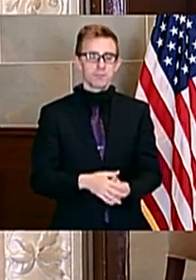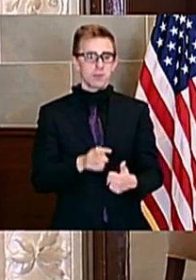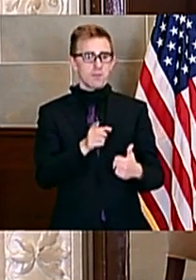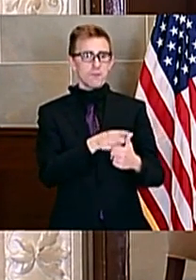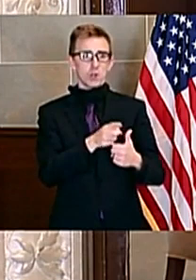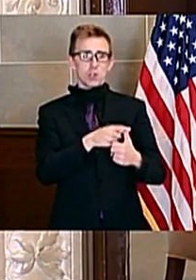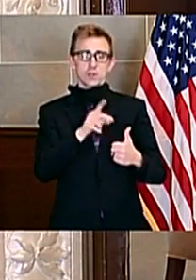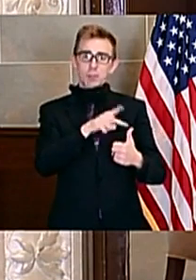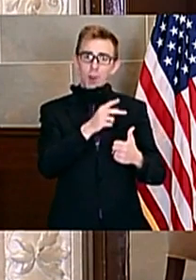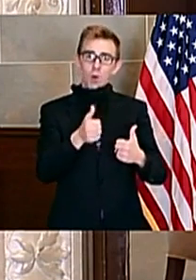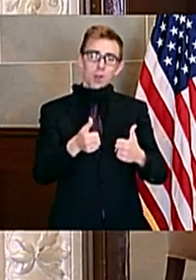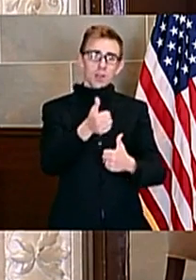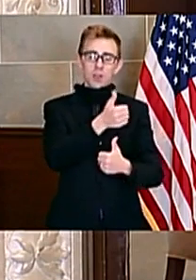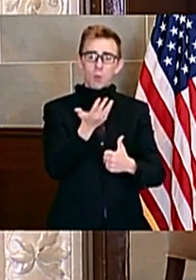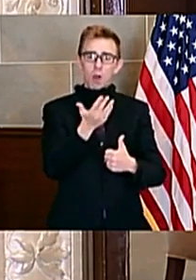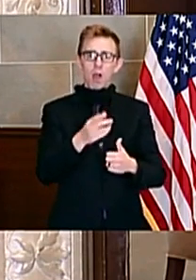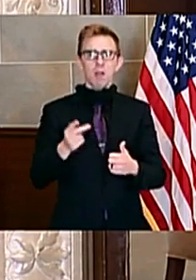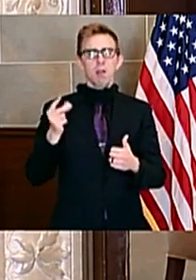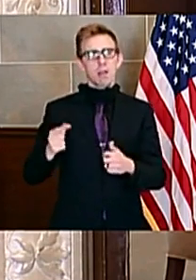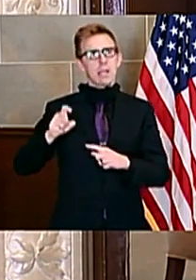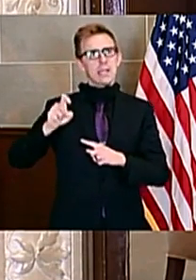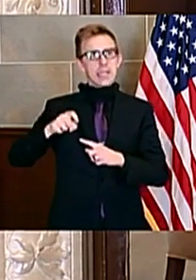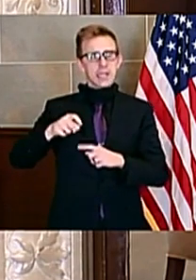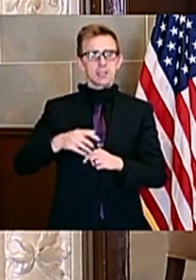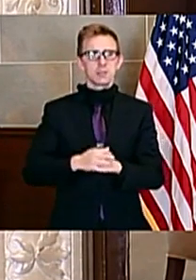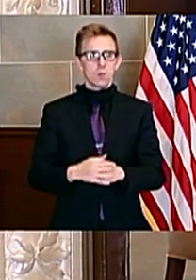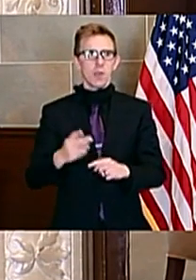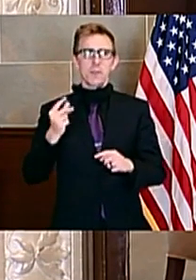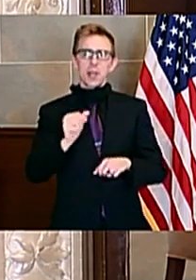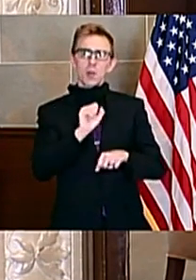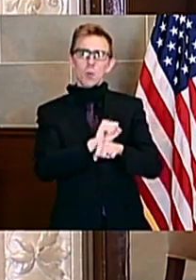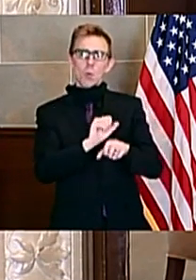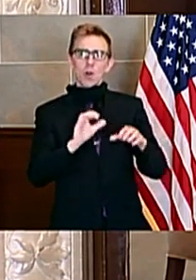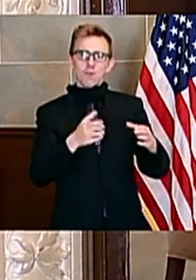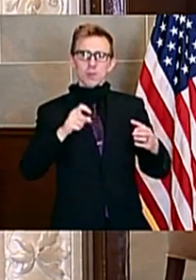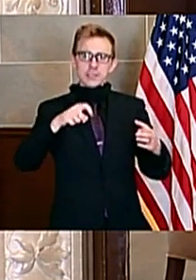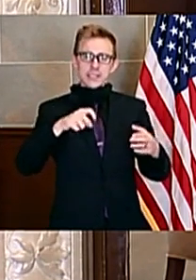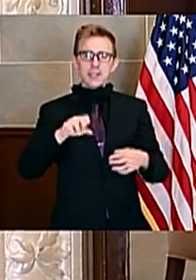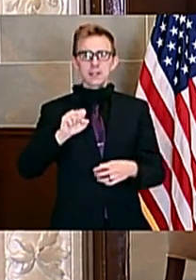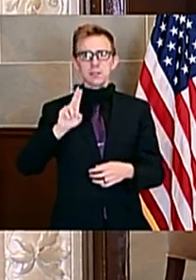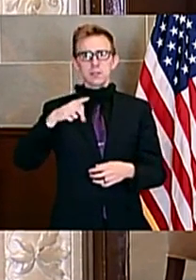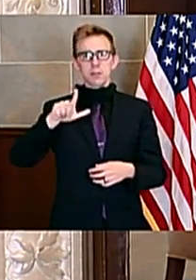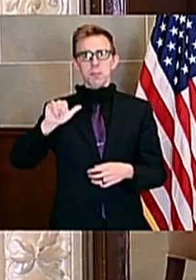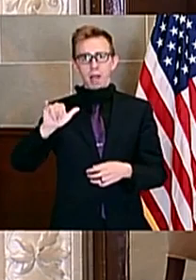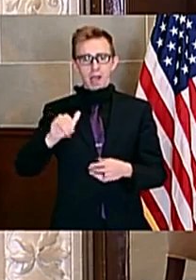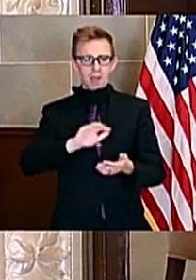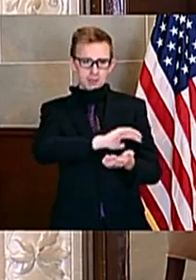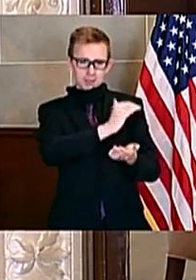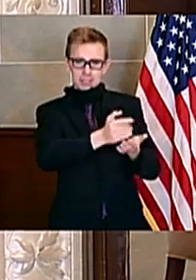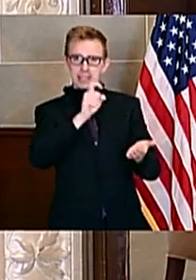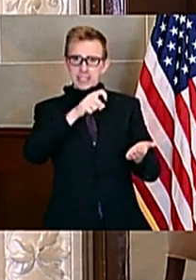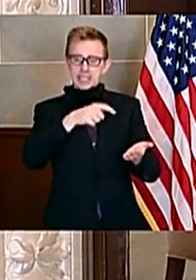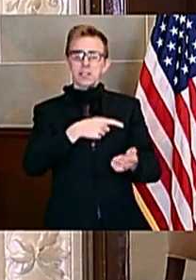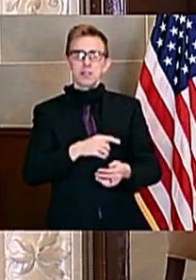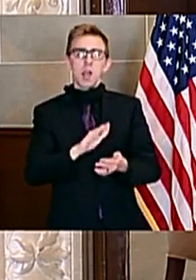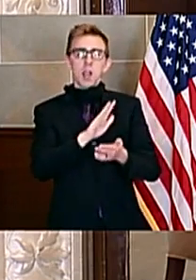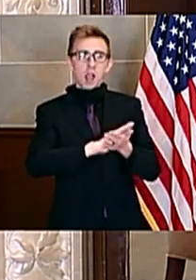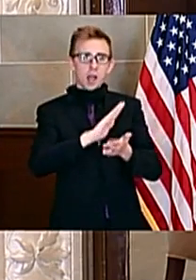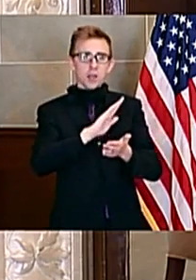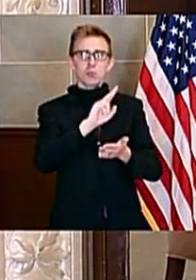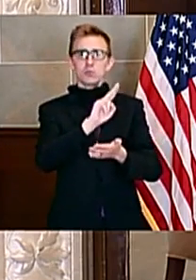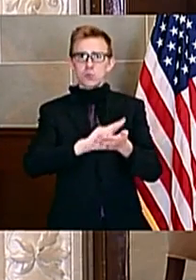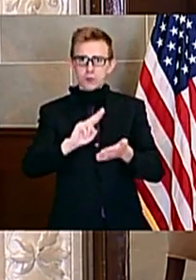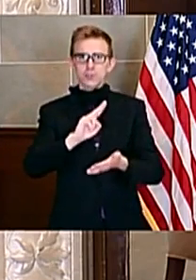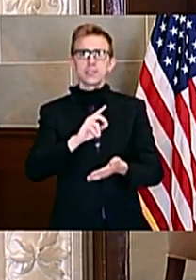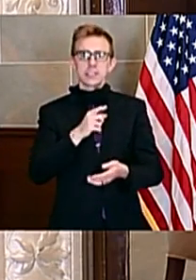immediate priority has been about immediate needs, so immediate workforce needs, immediate supply needs. Our colleges and universities have played a vital